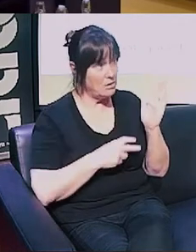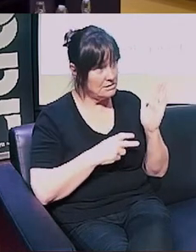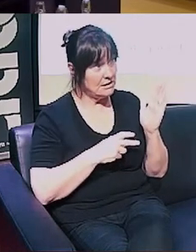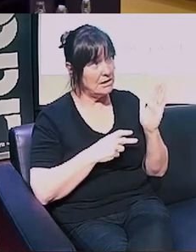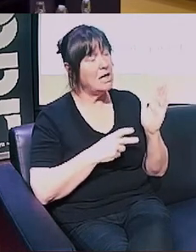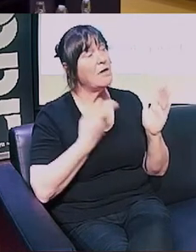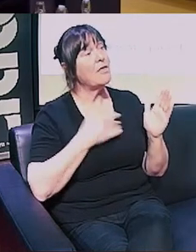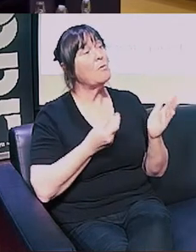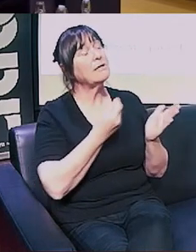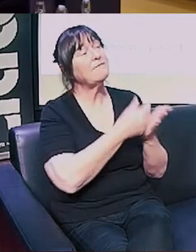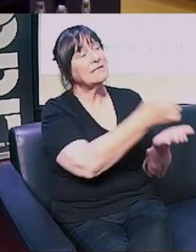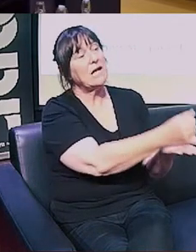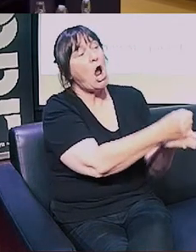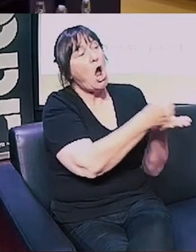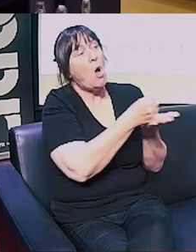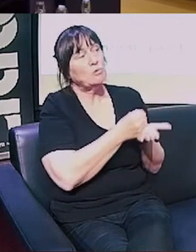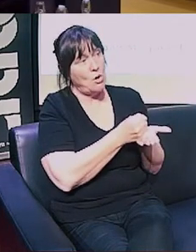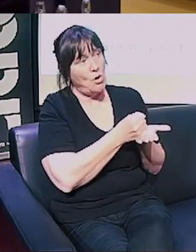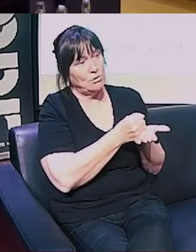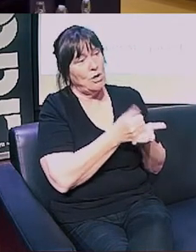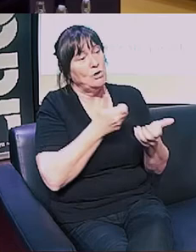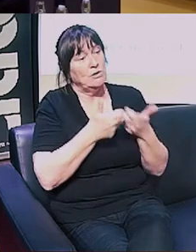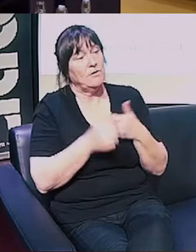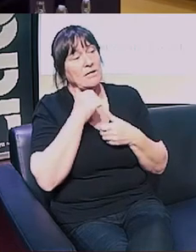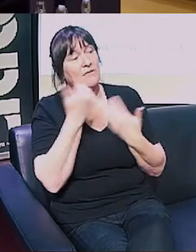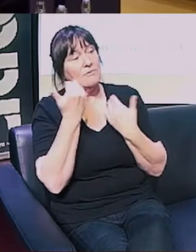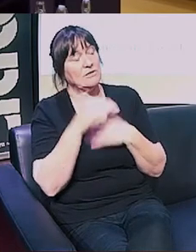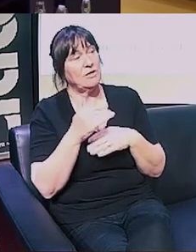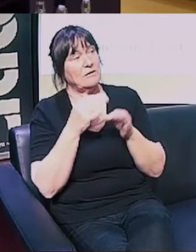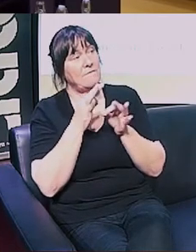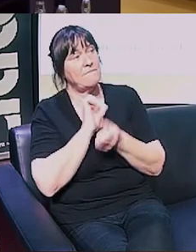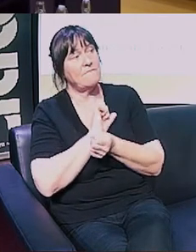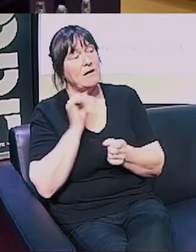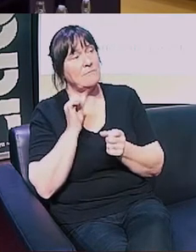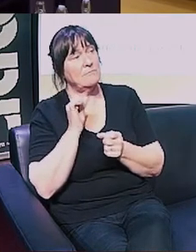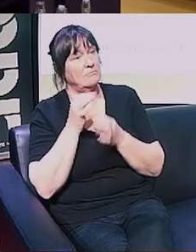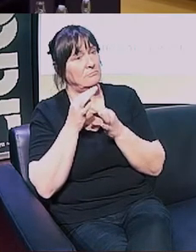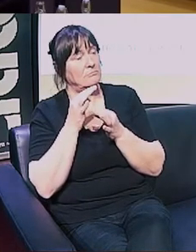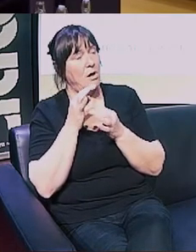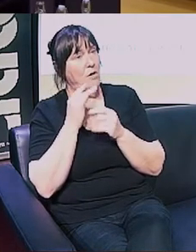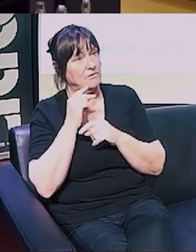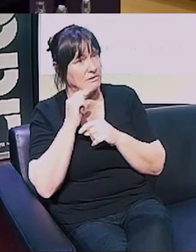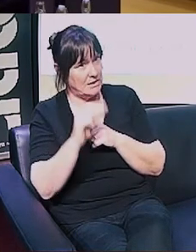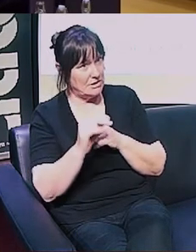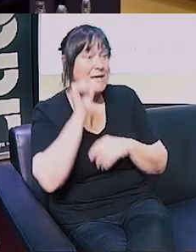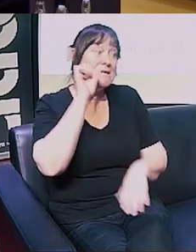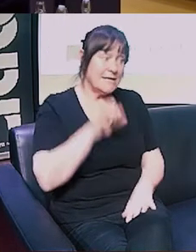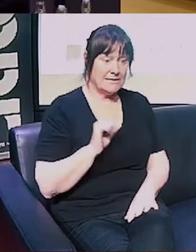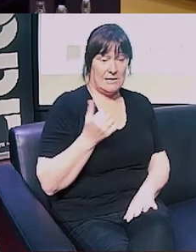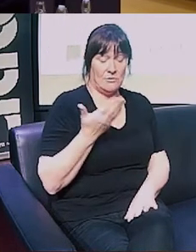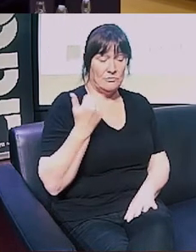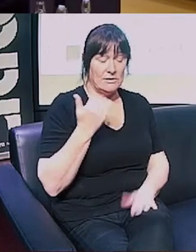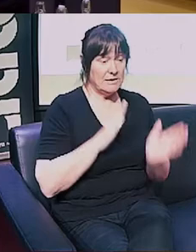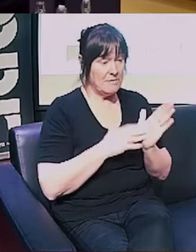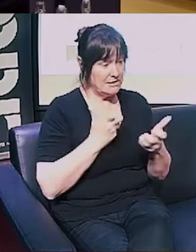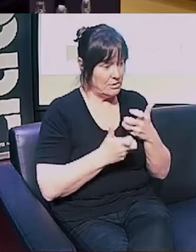from universities that restrict freedom of speech. Yes. So I was recently a student at Massey University and our Vice-Chancellor came